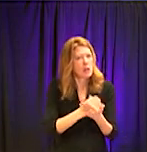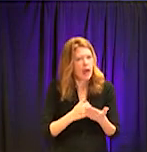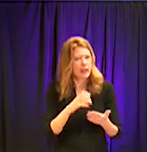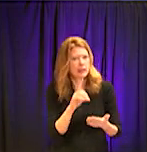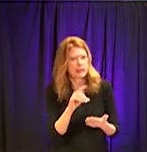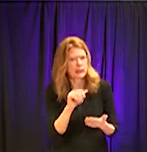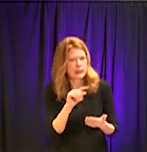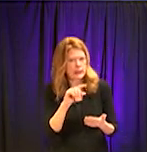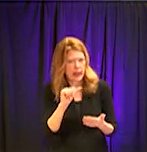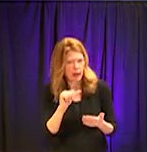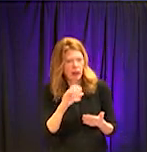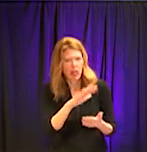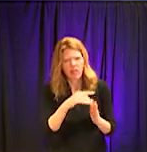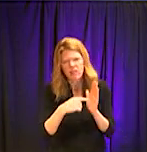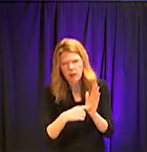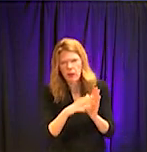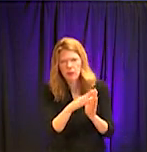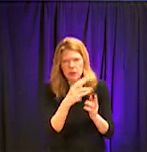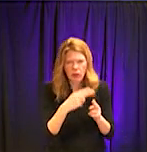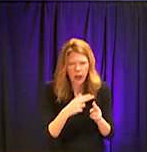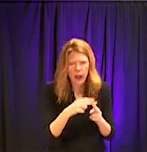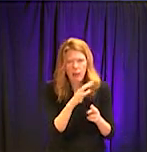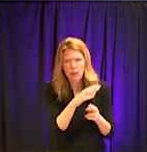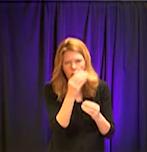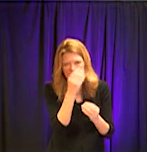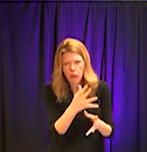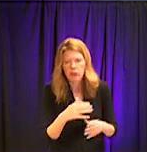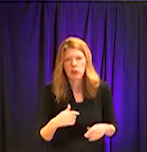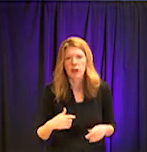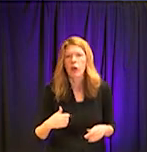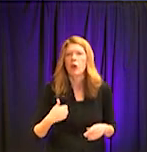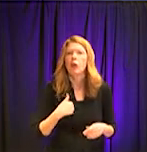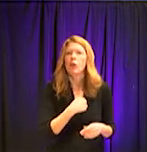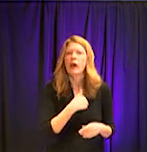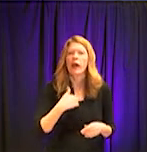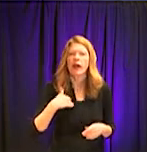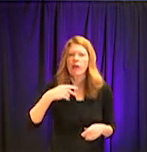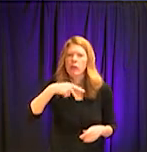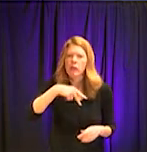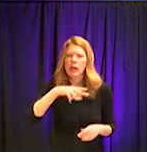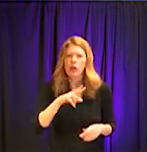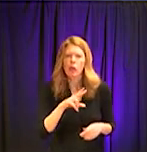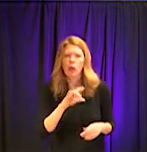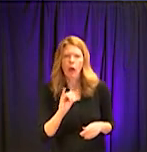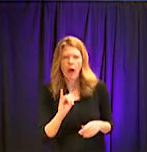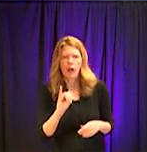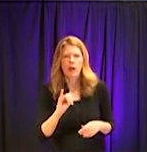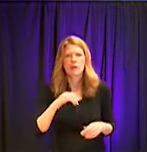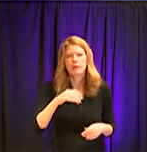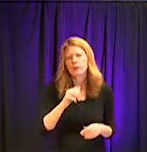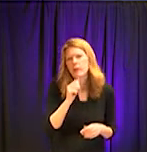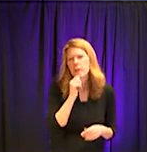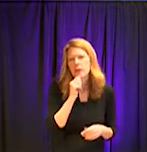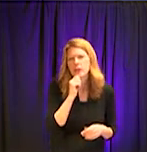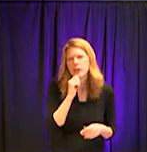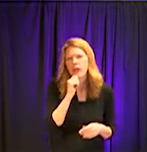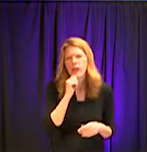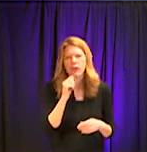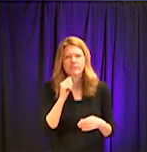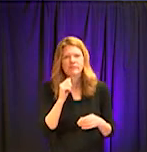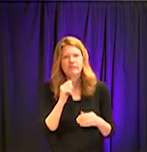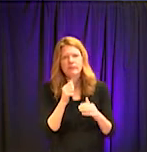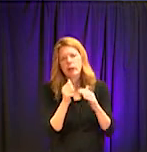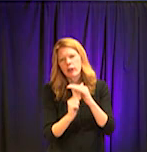individual and they will be provided with a special number. We call it a PUI number. PUI stands for person under investigation.